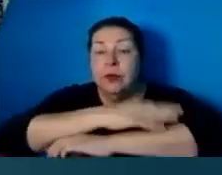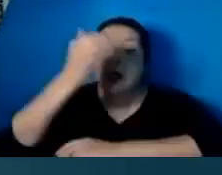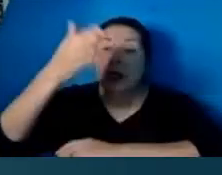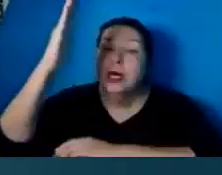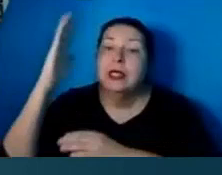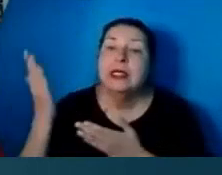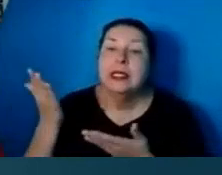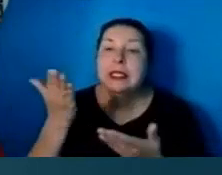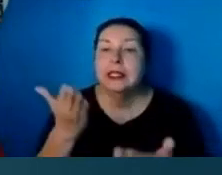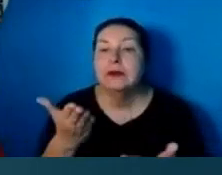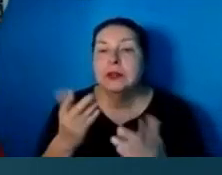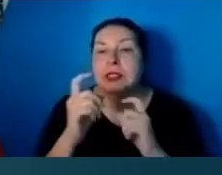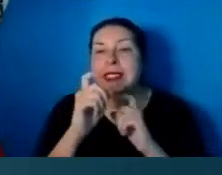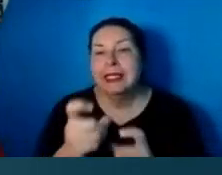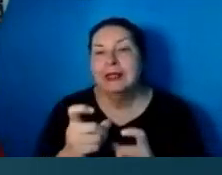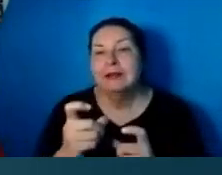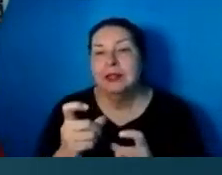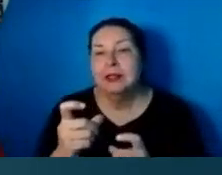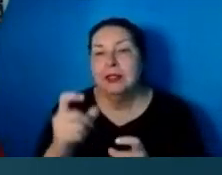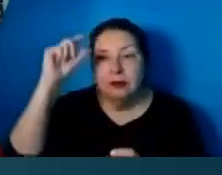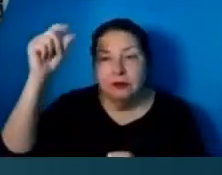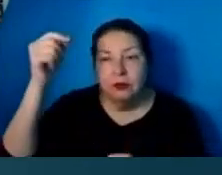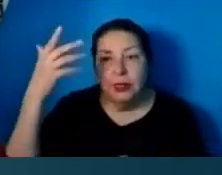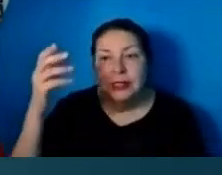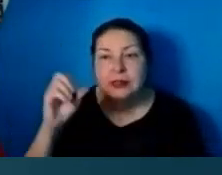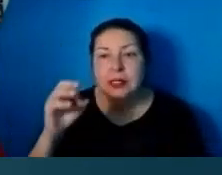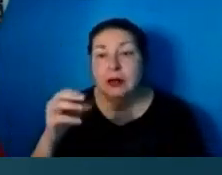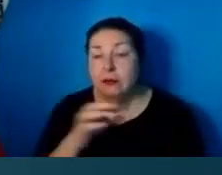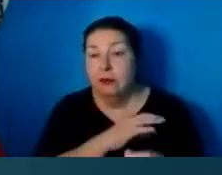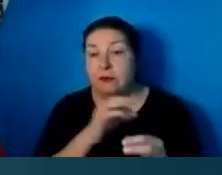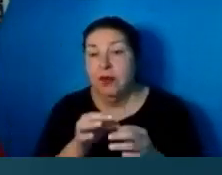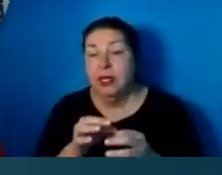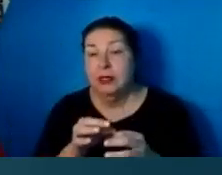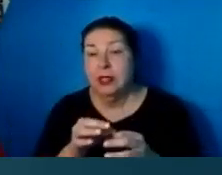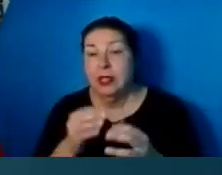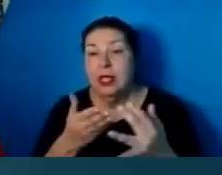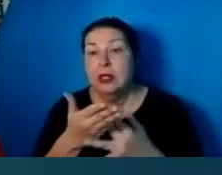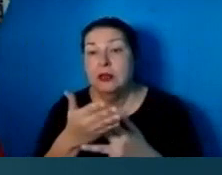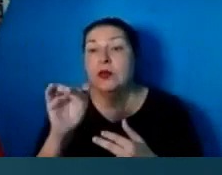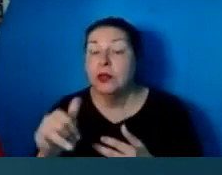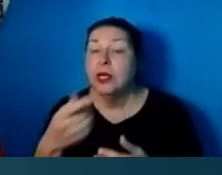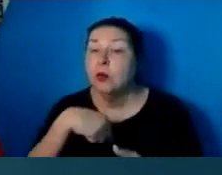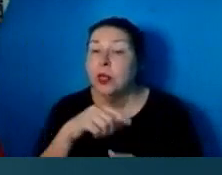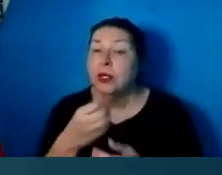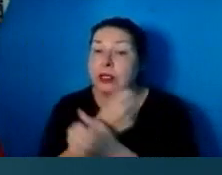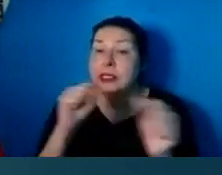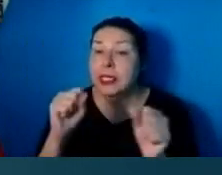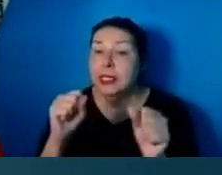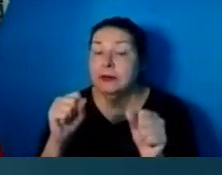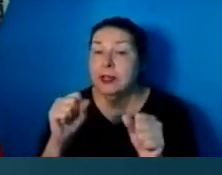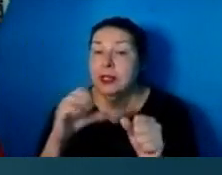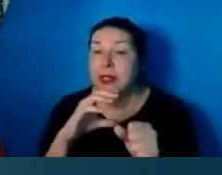of grace, of faith, and through that we are saved. But we can